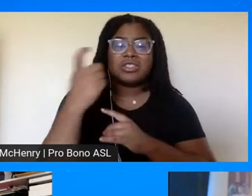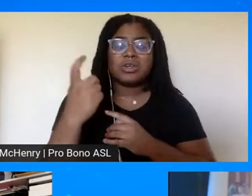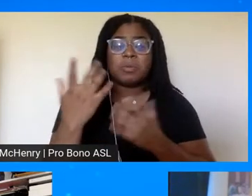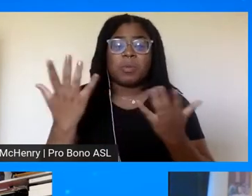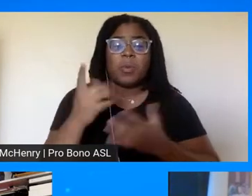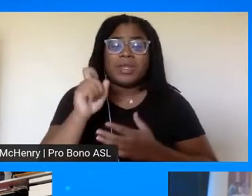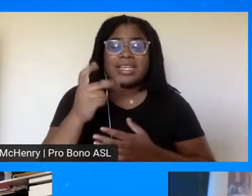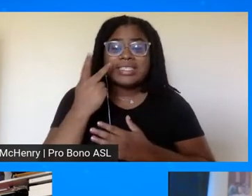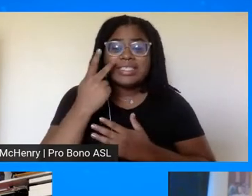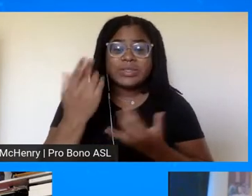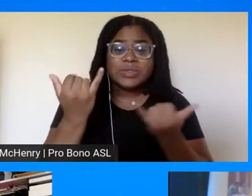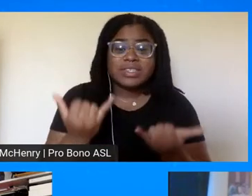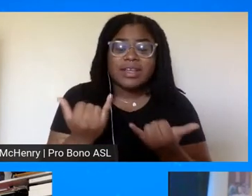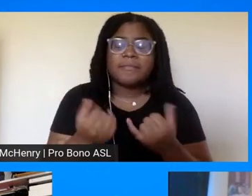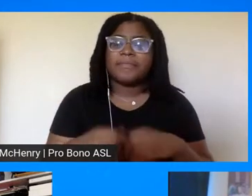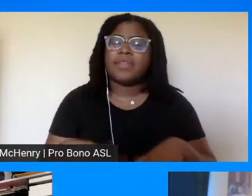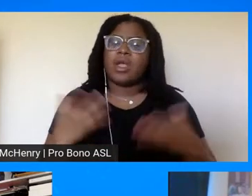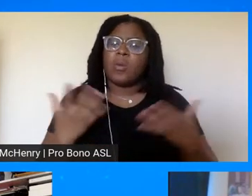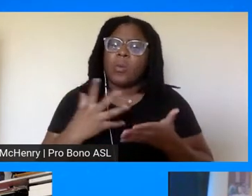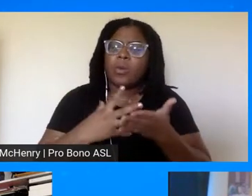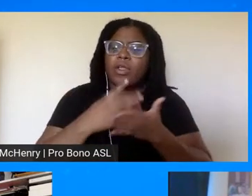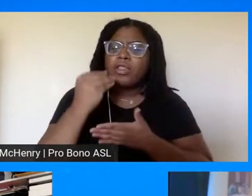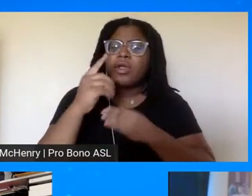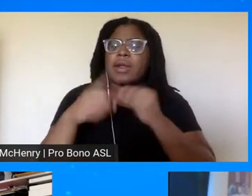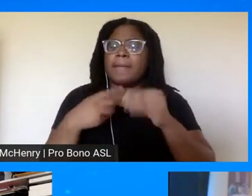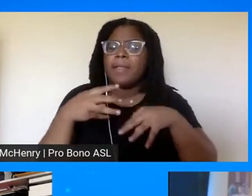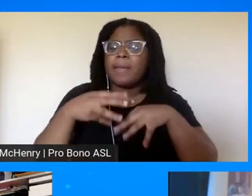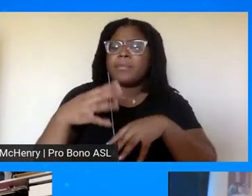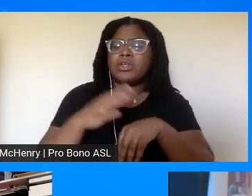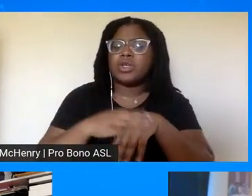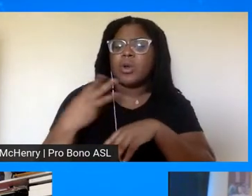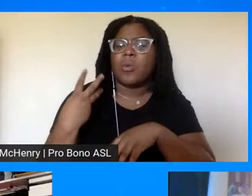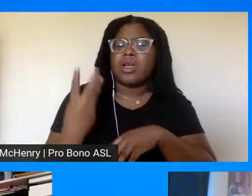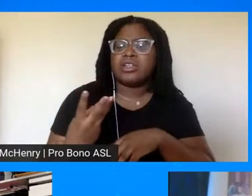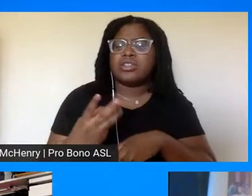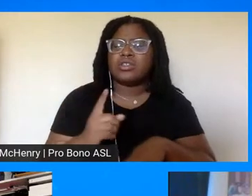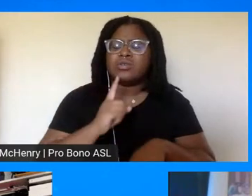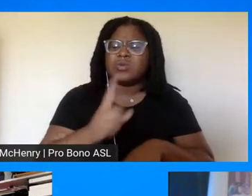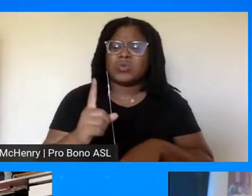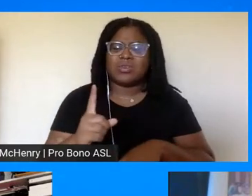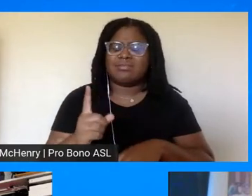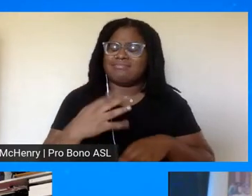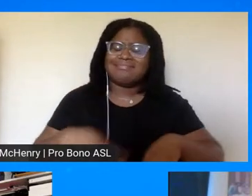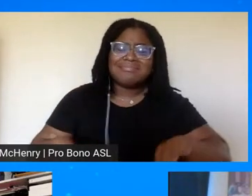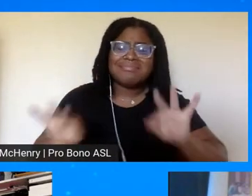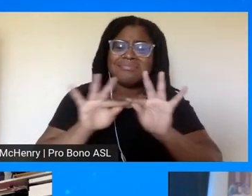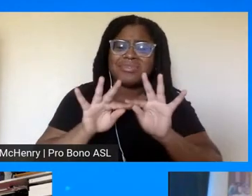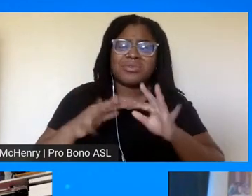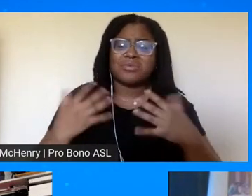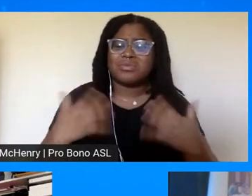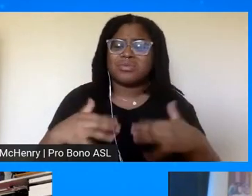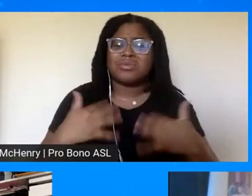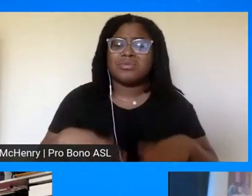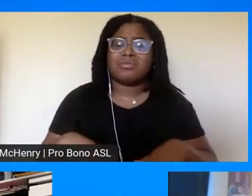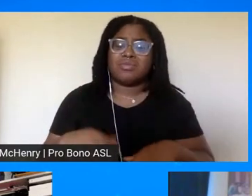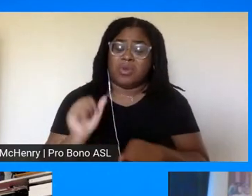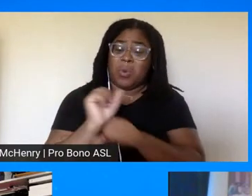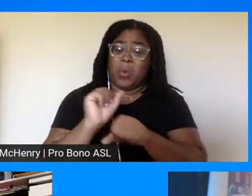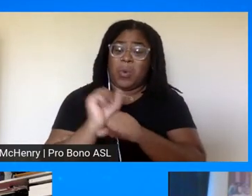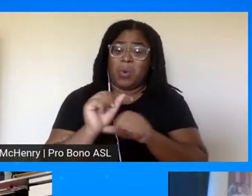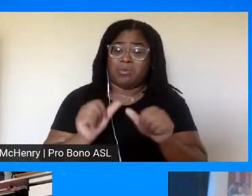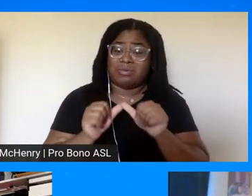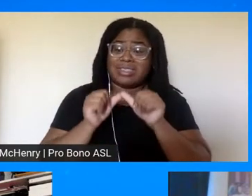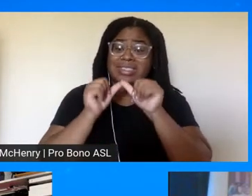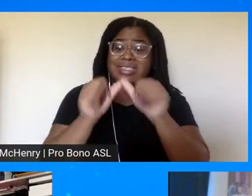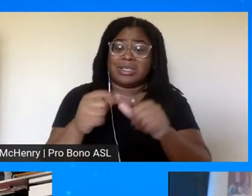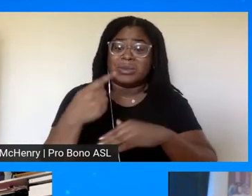today and how what we're learning about the march on washington is so fundamentally important to the work that we need to continue